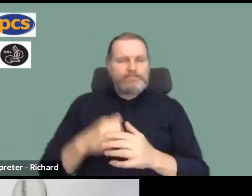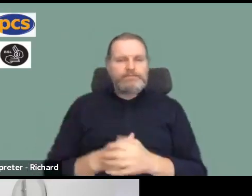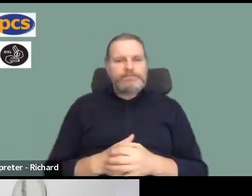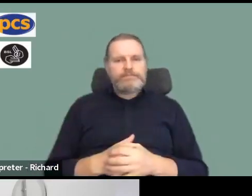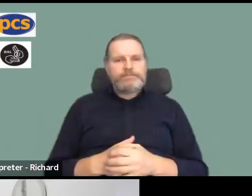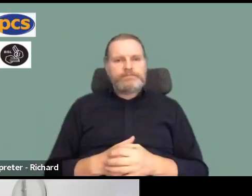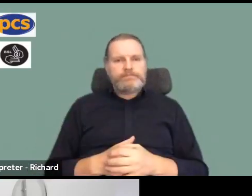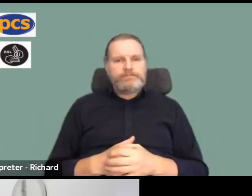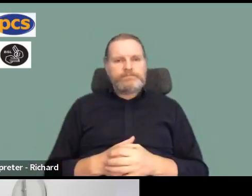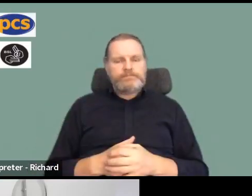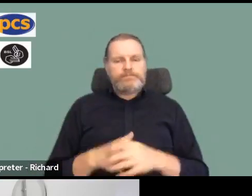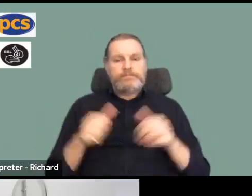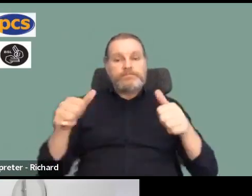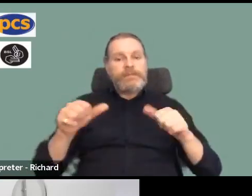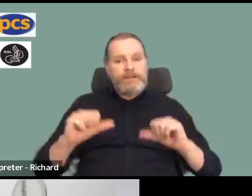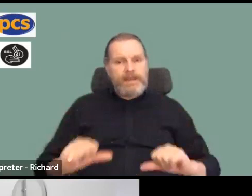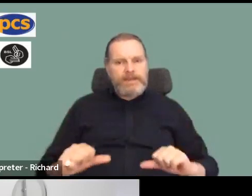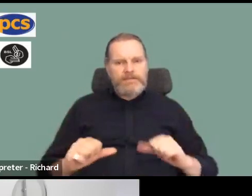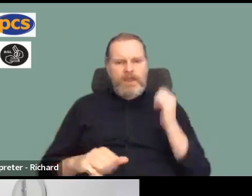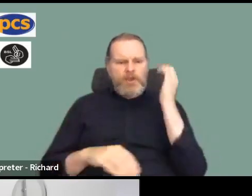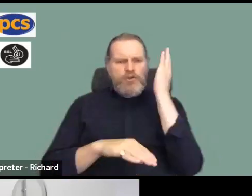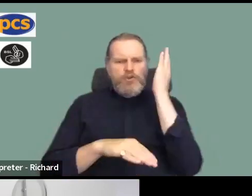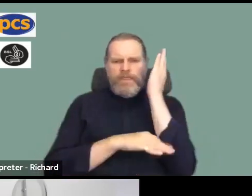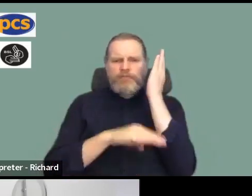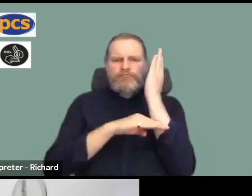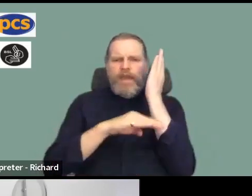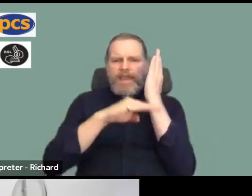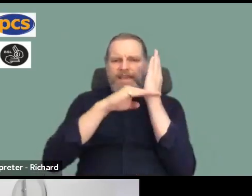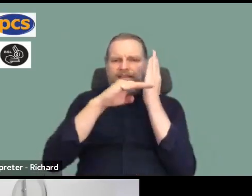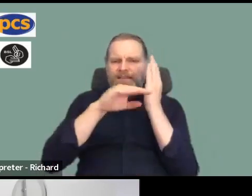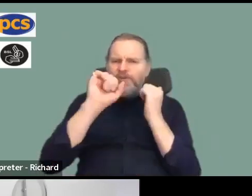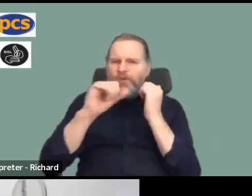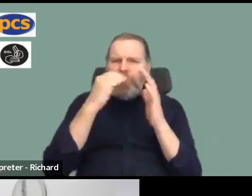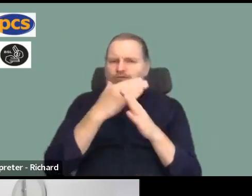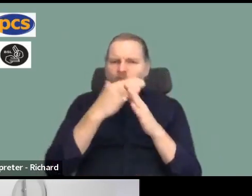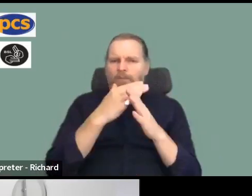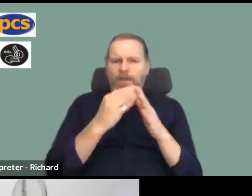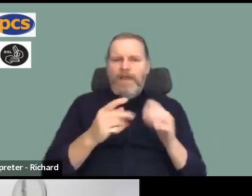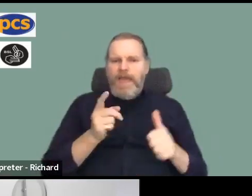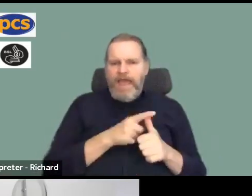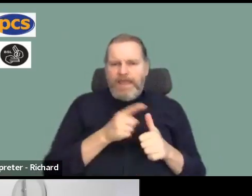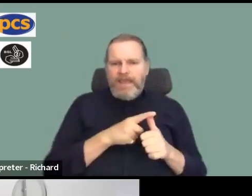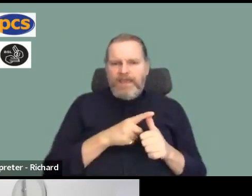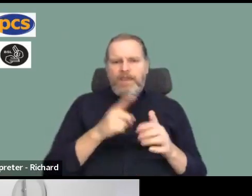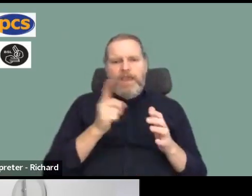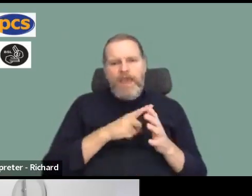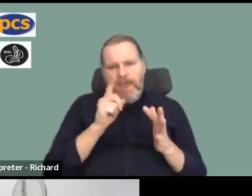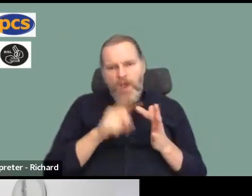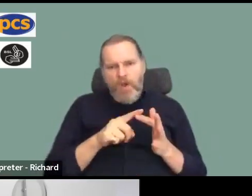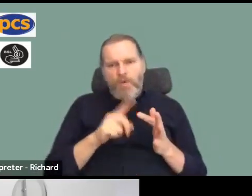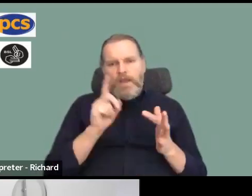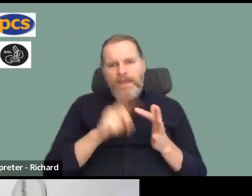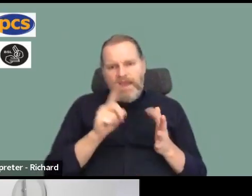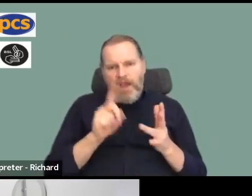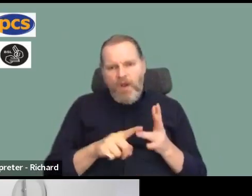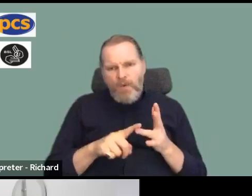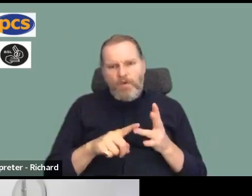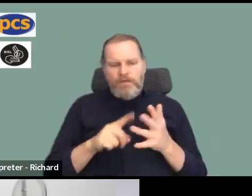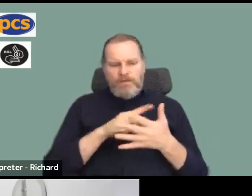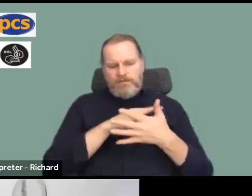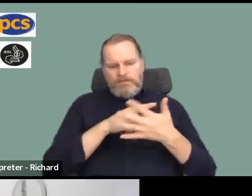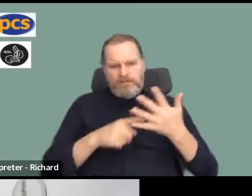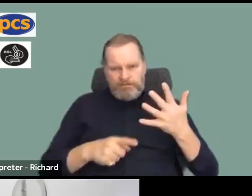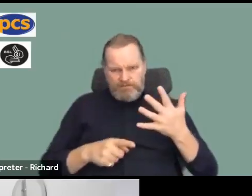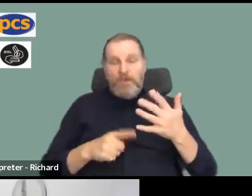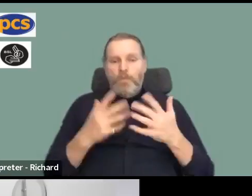Dylan makes a great point about grades, because Dylan's right. When we have to notify the employer, we have to tell them how many members that